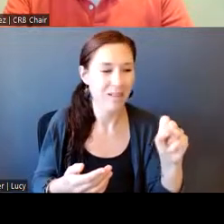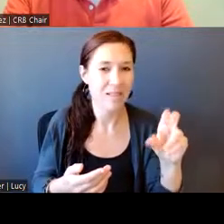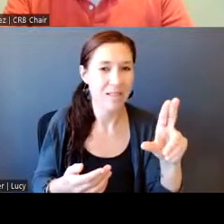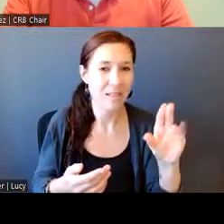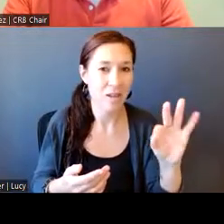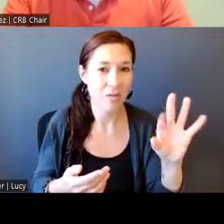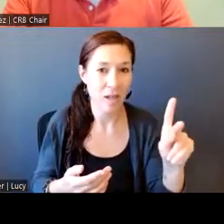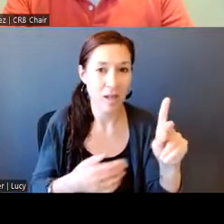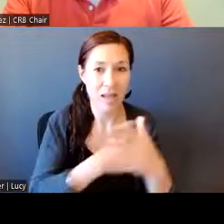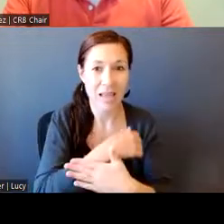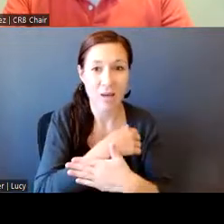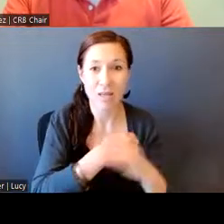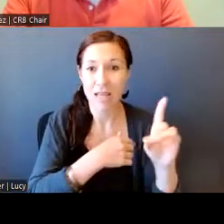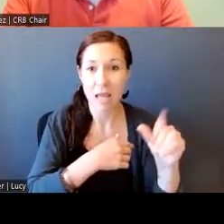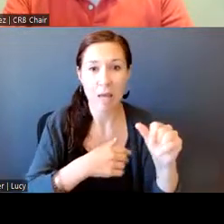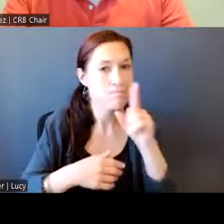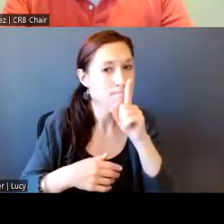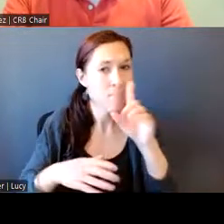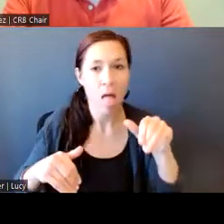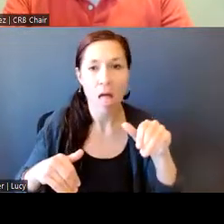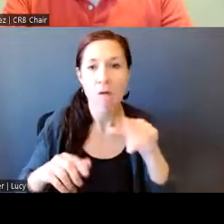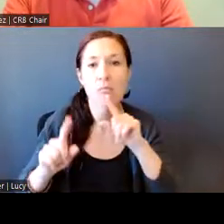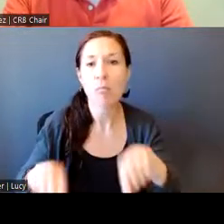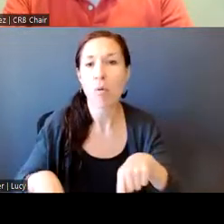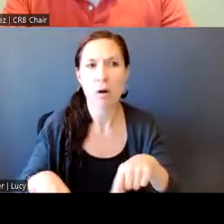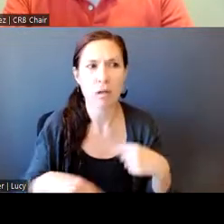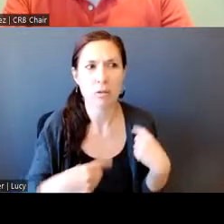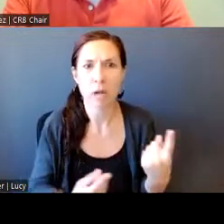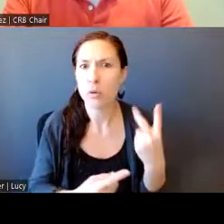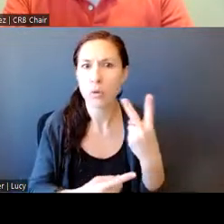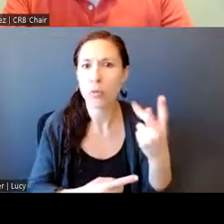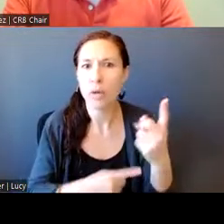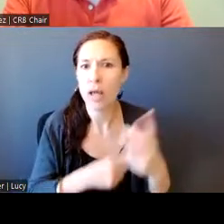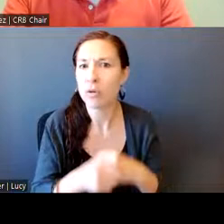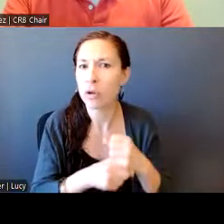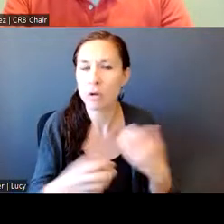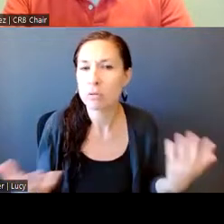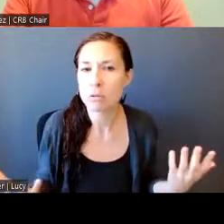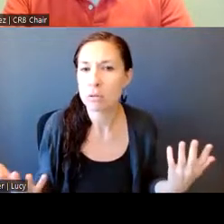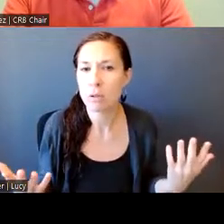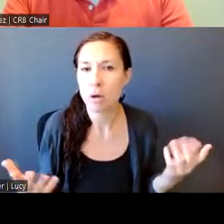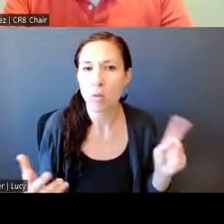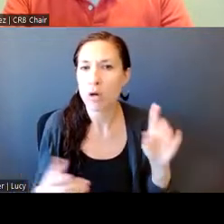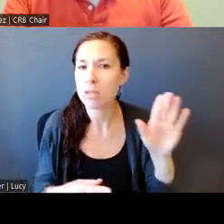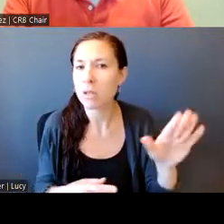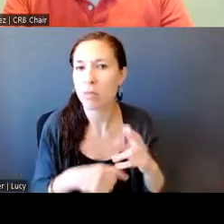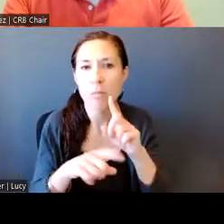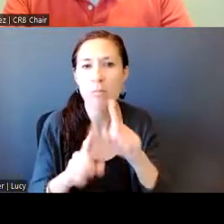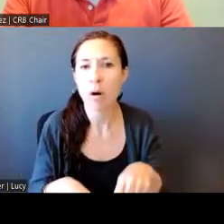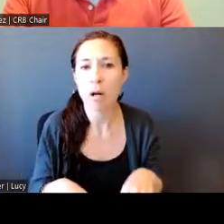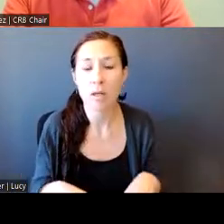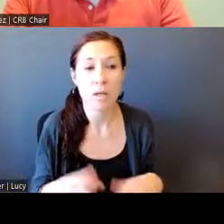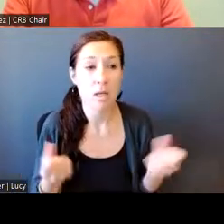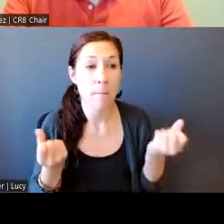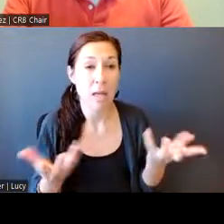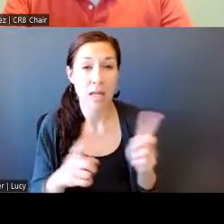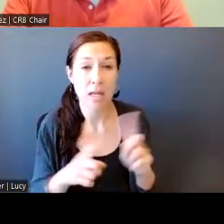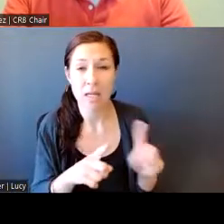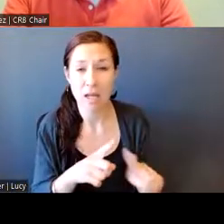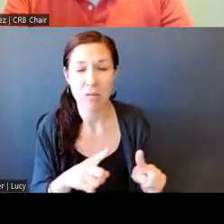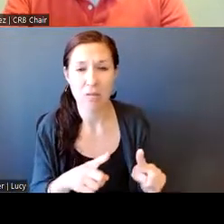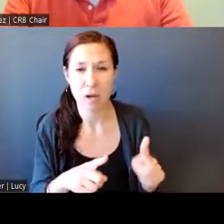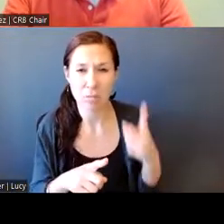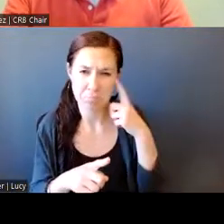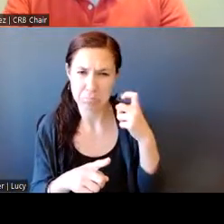after two and a half years. Uh, there are so many questions in this case, uh, just from